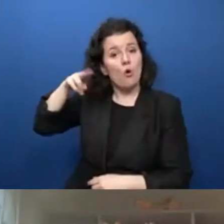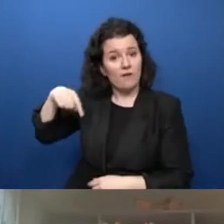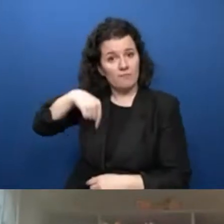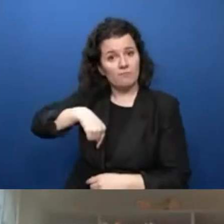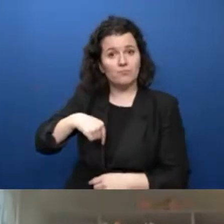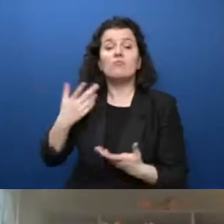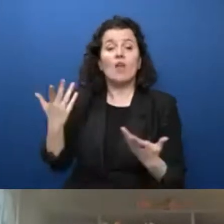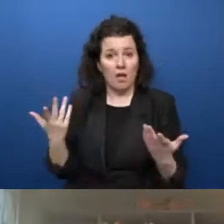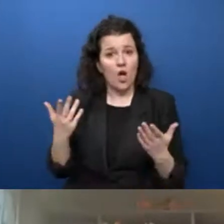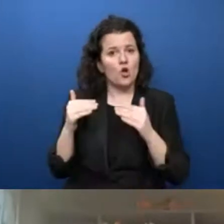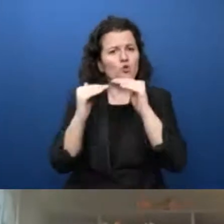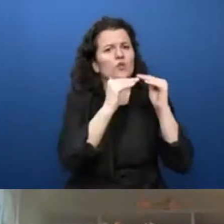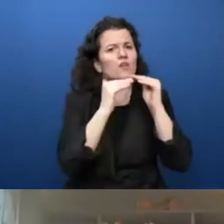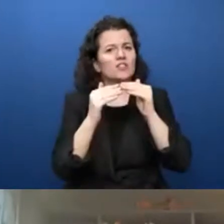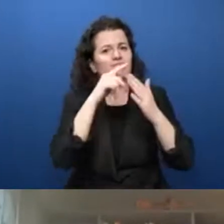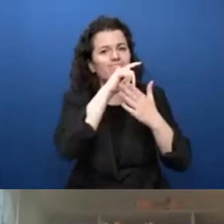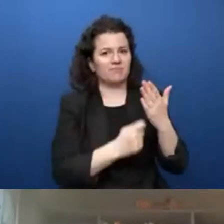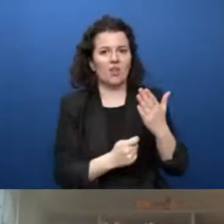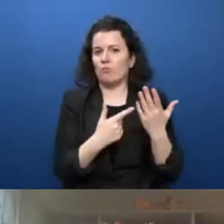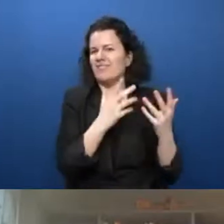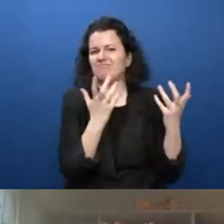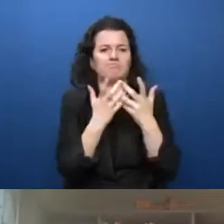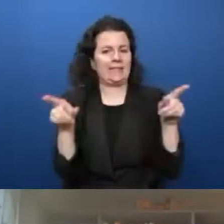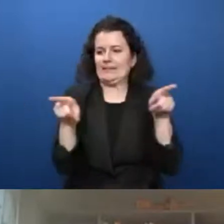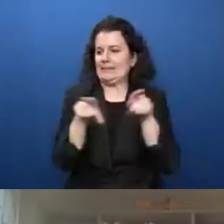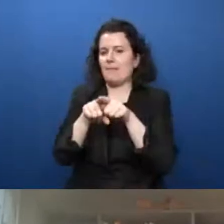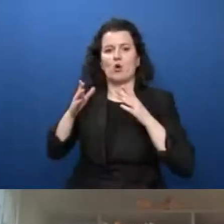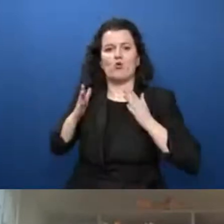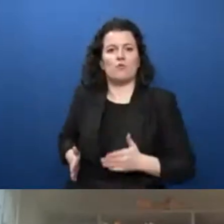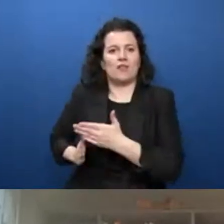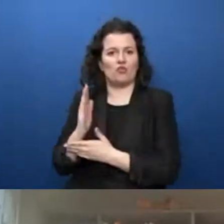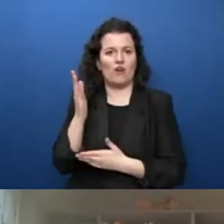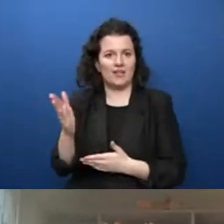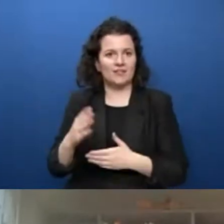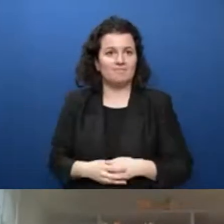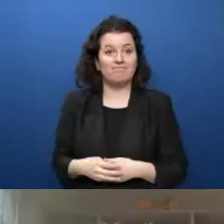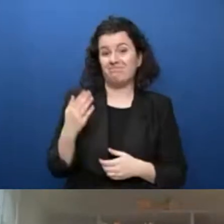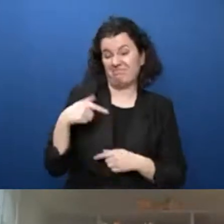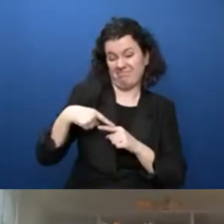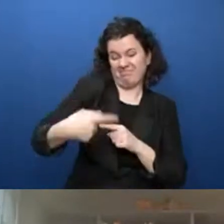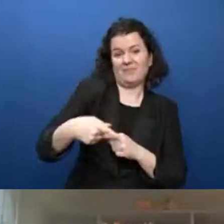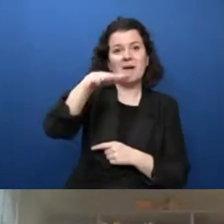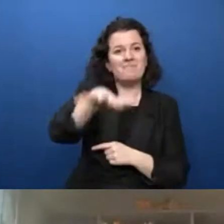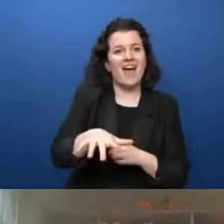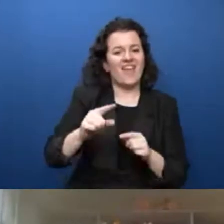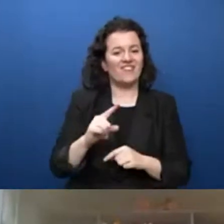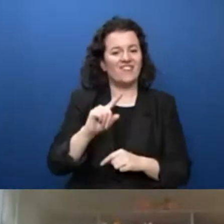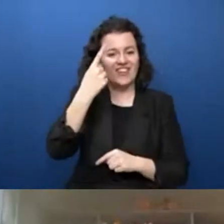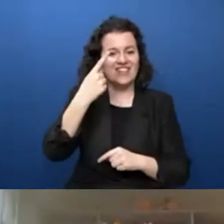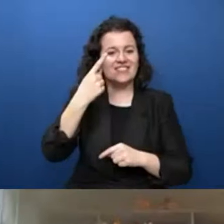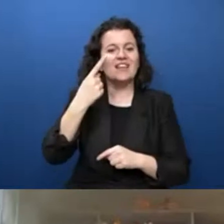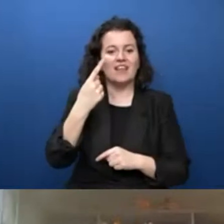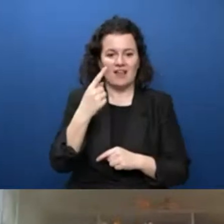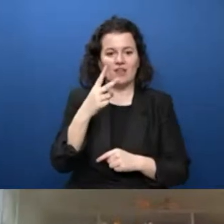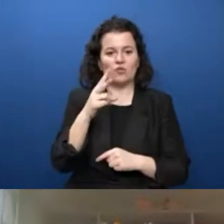And on May 28th, we're celebrating the first annual universal design day. And you can find out more about this